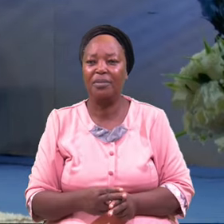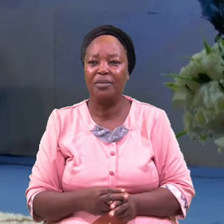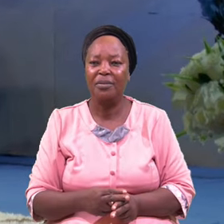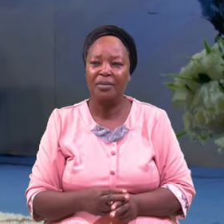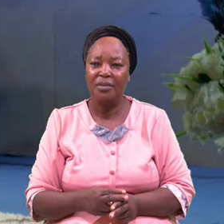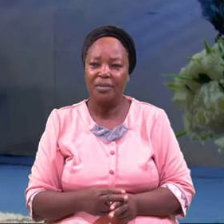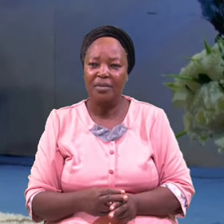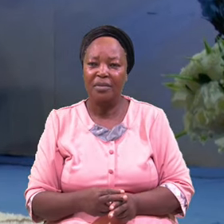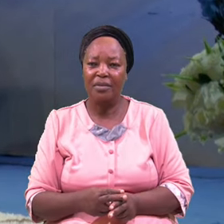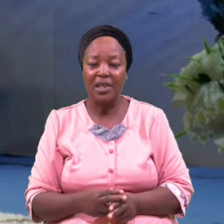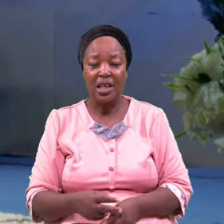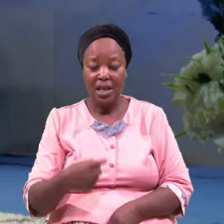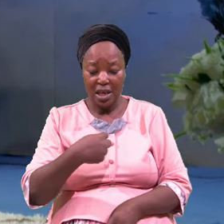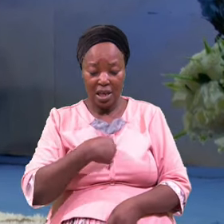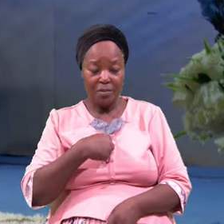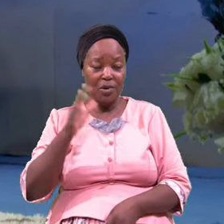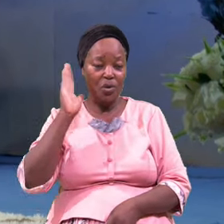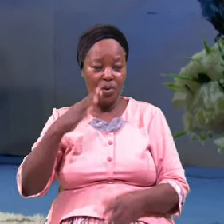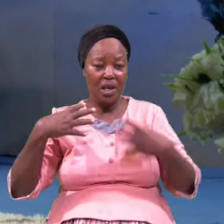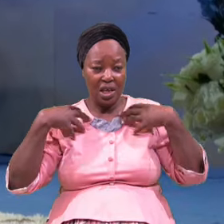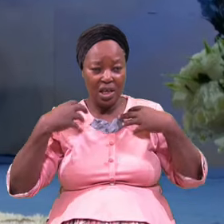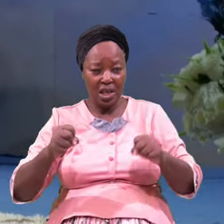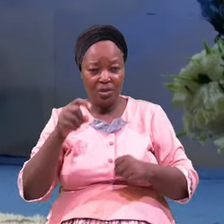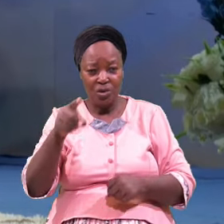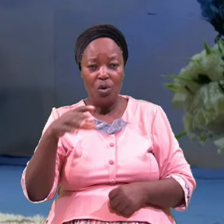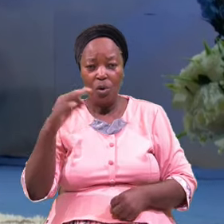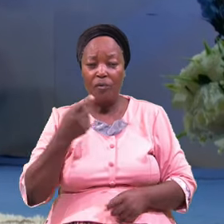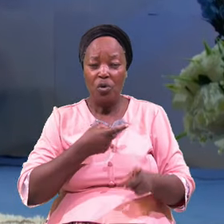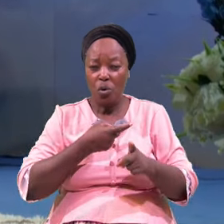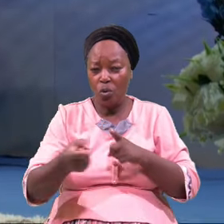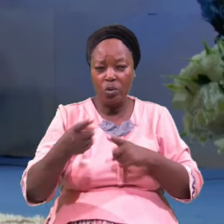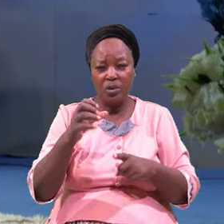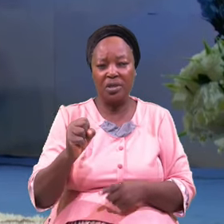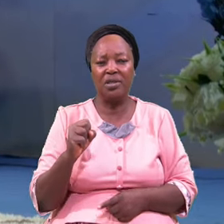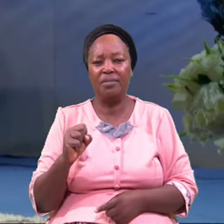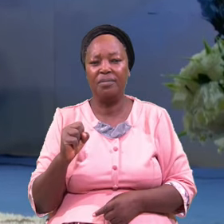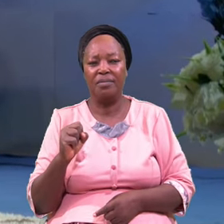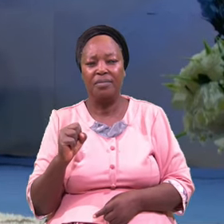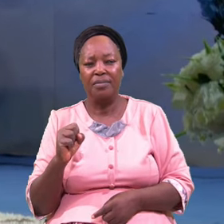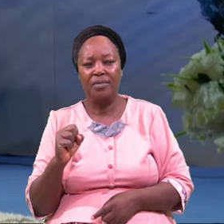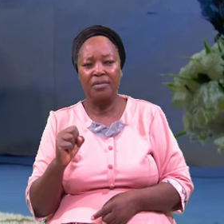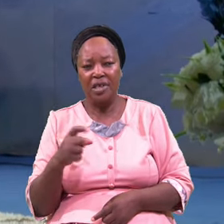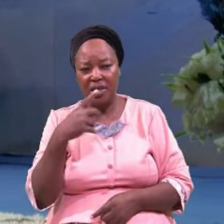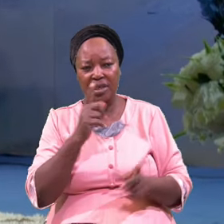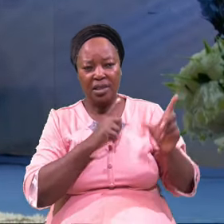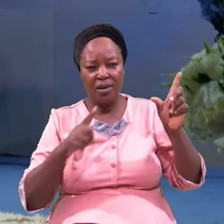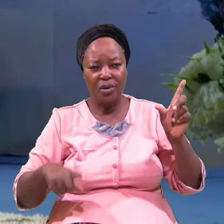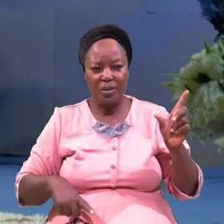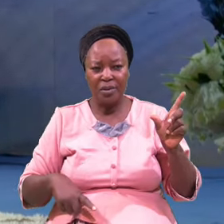I Will Heal Thee Of Thy Wounds Says The Lord